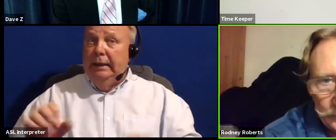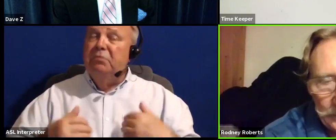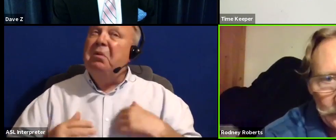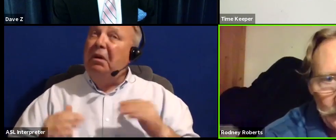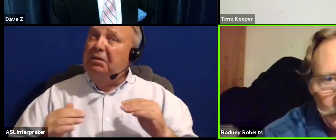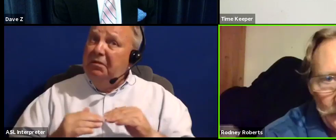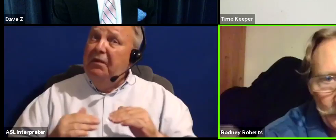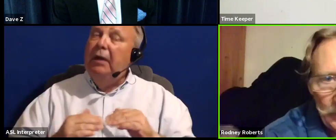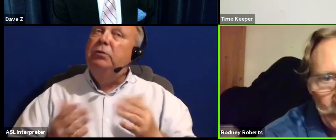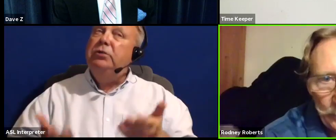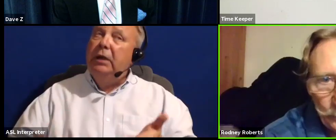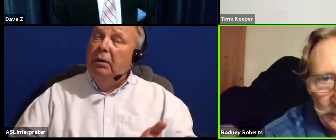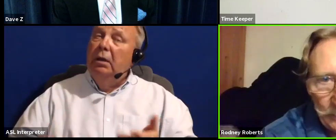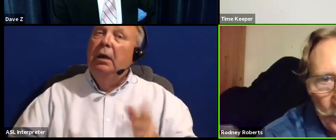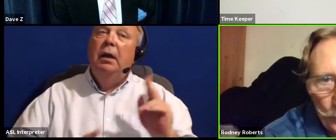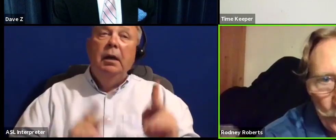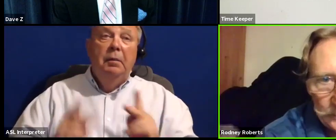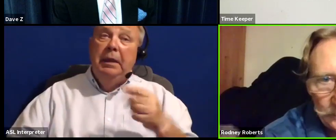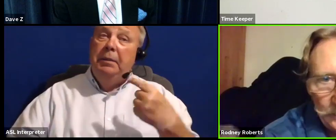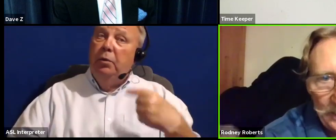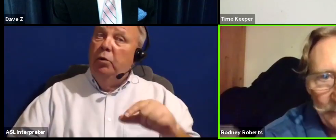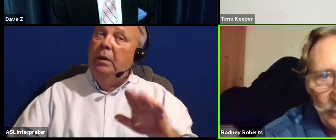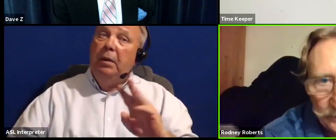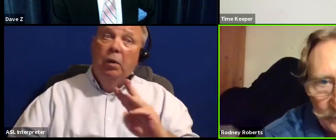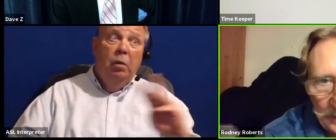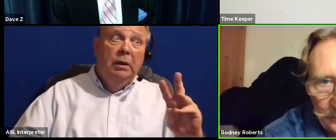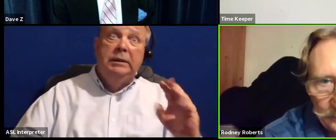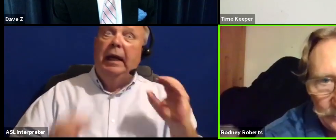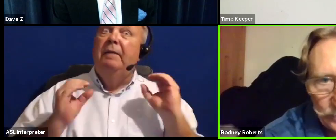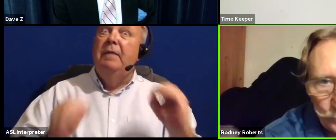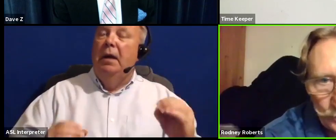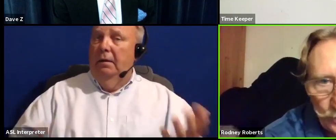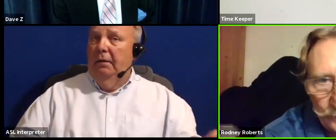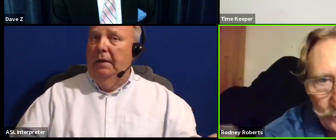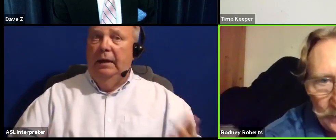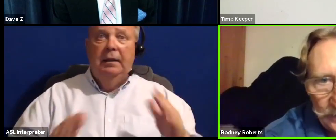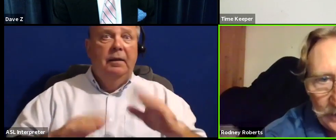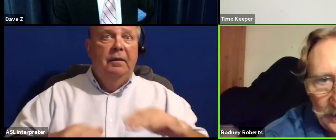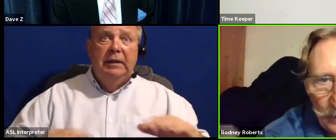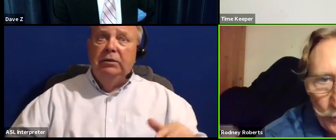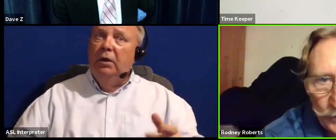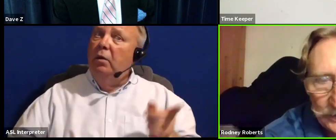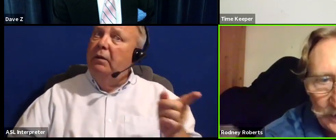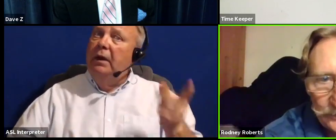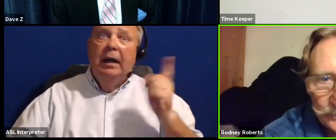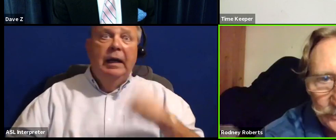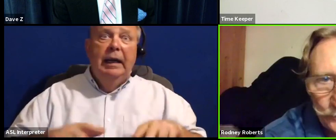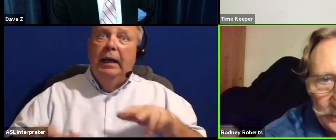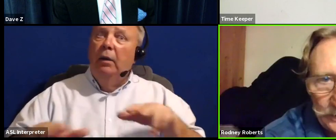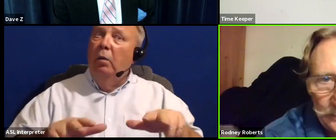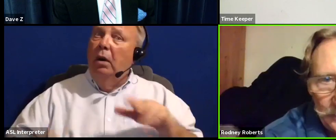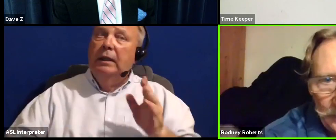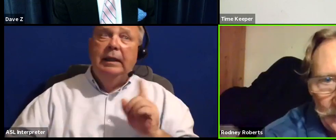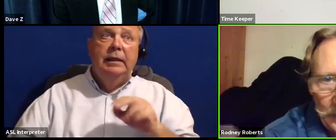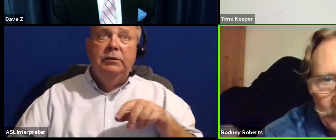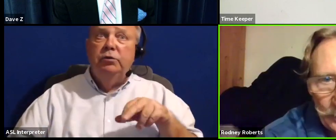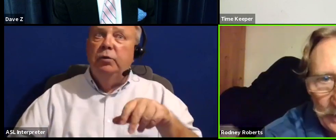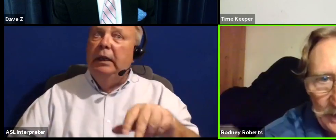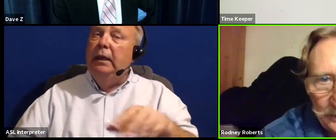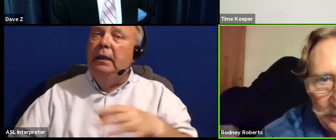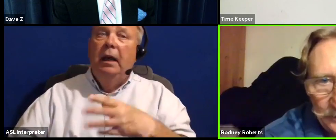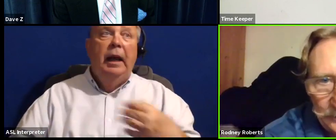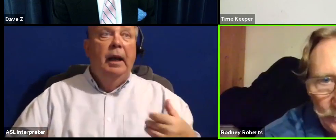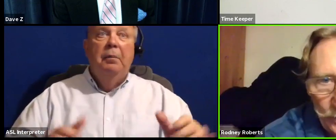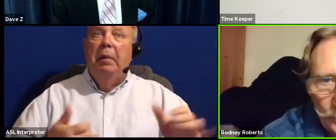share of those things. The people in Greenbelt West have none of that. The children over there cannot walk down the street and